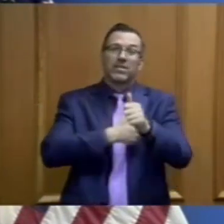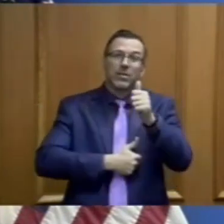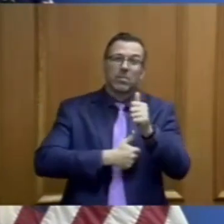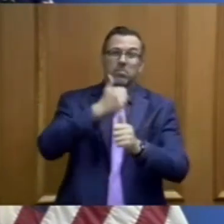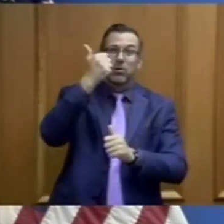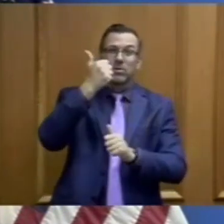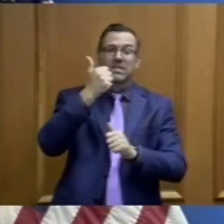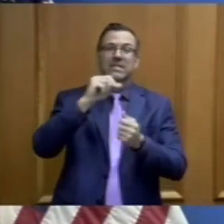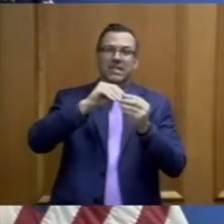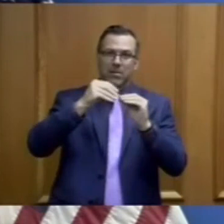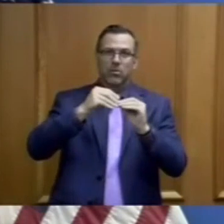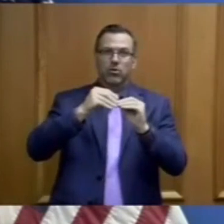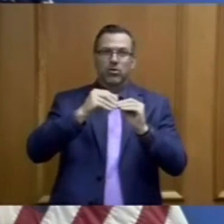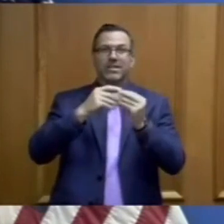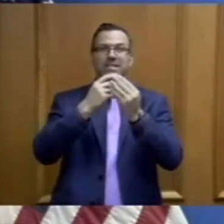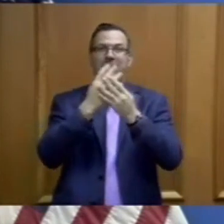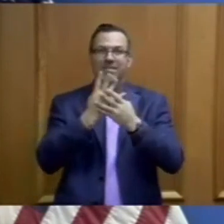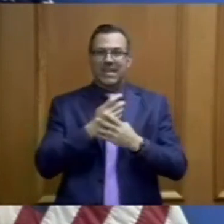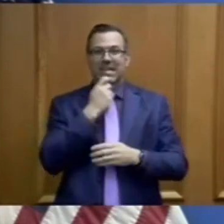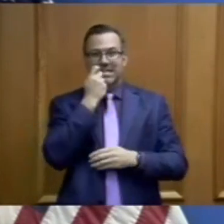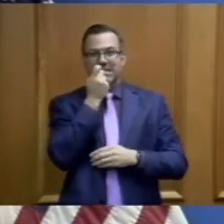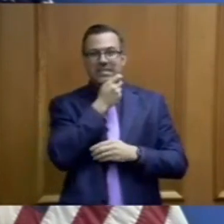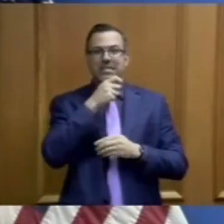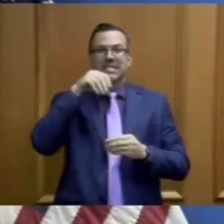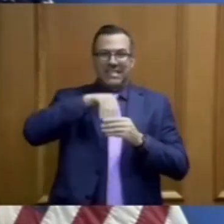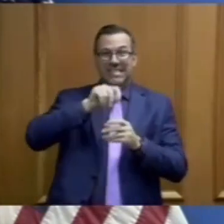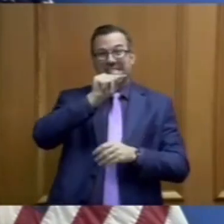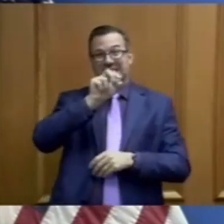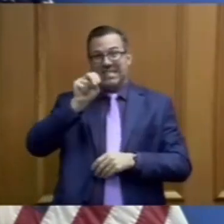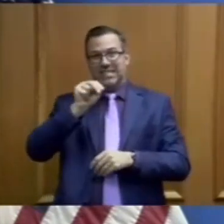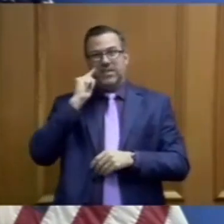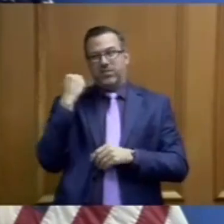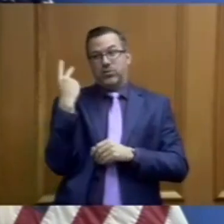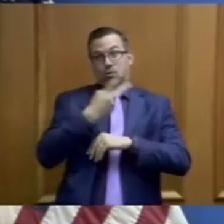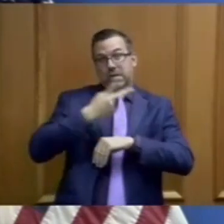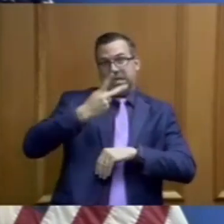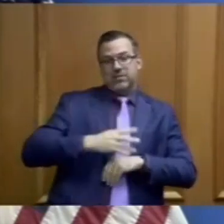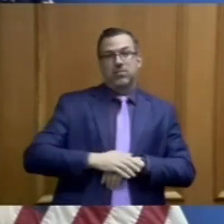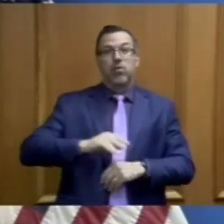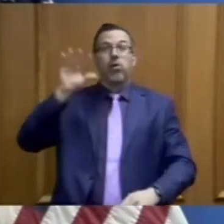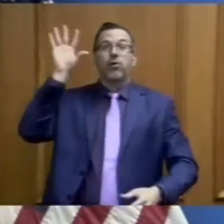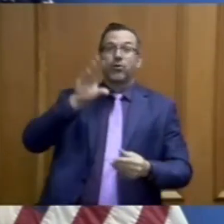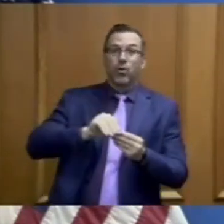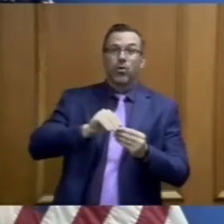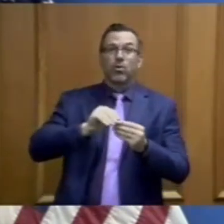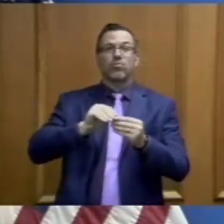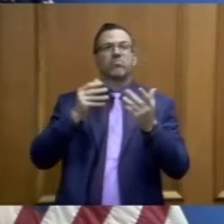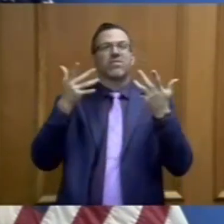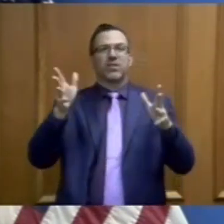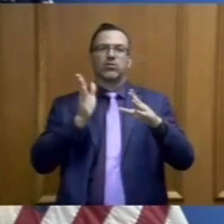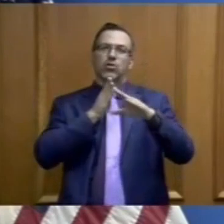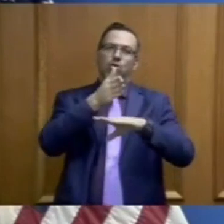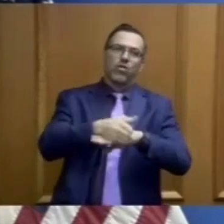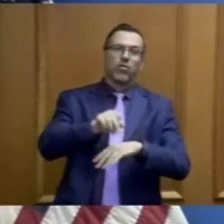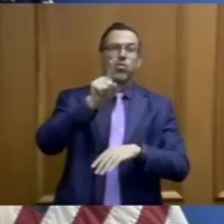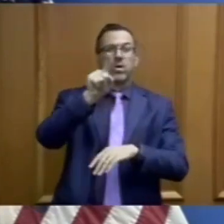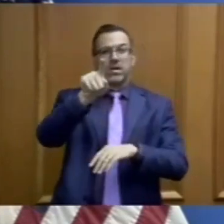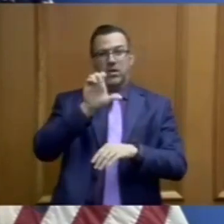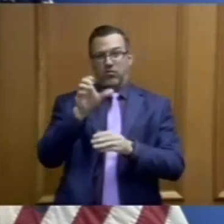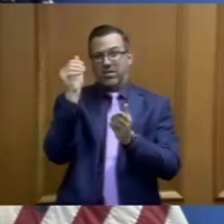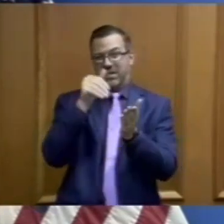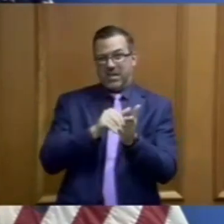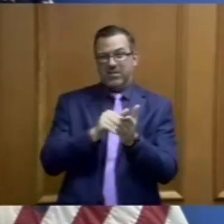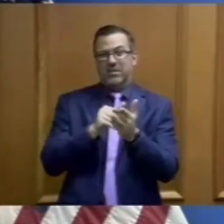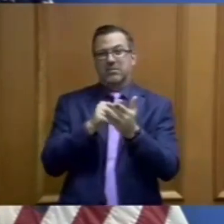in our state over a two-day period. In total we've conducted over a hundred thousand tests statewide so